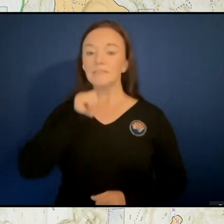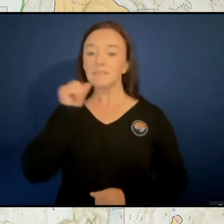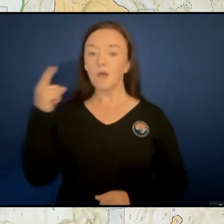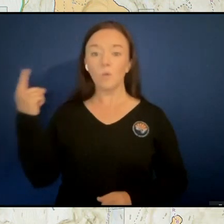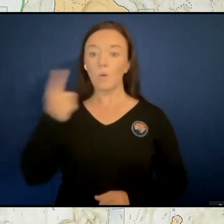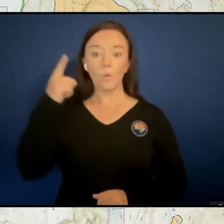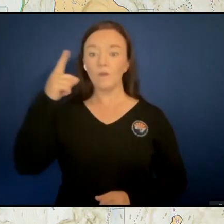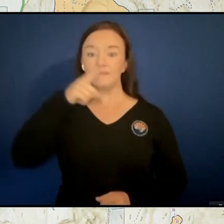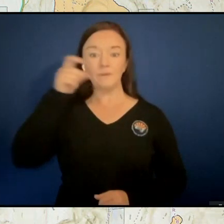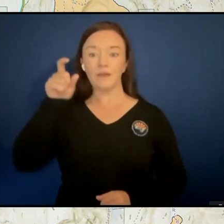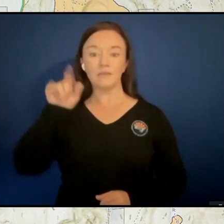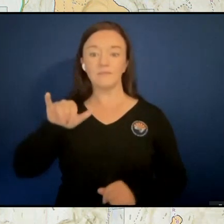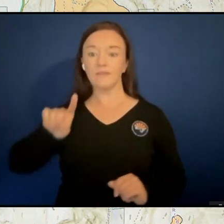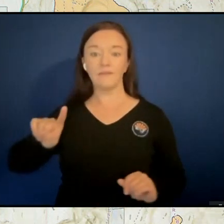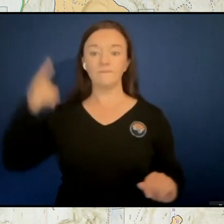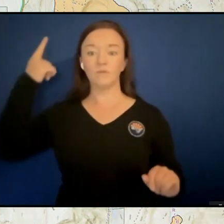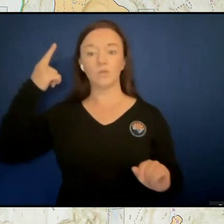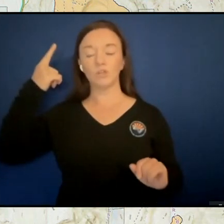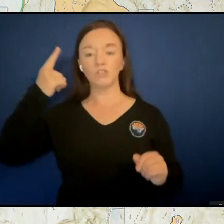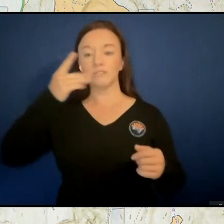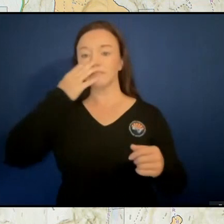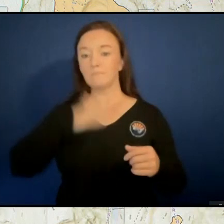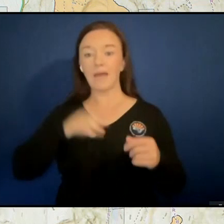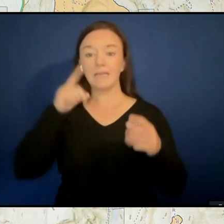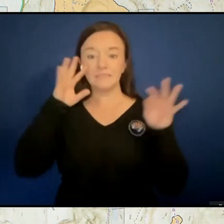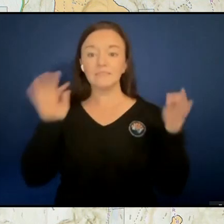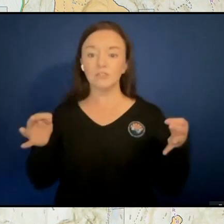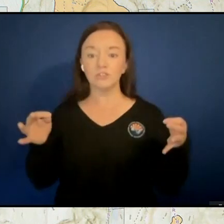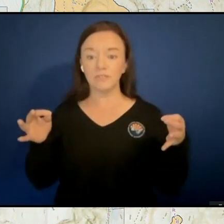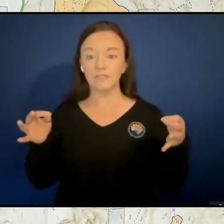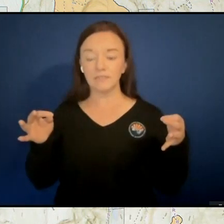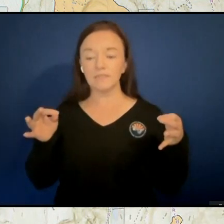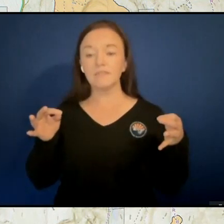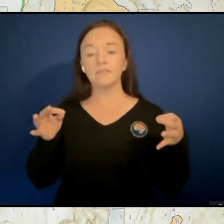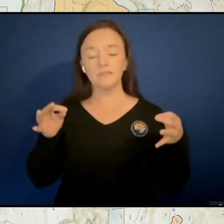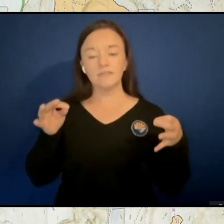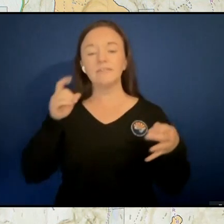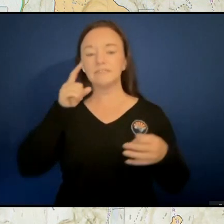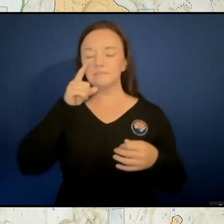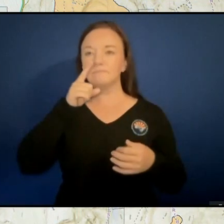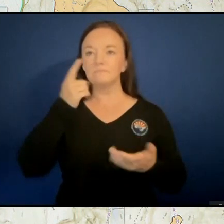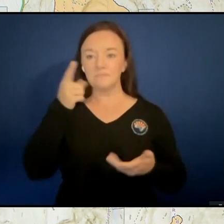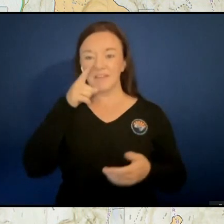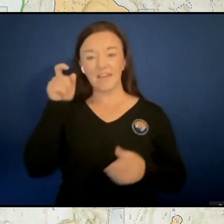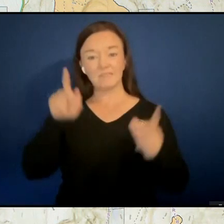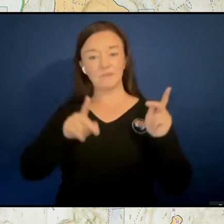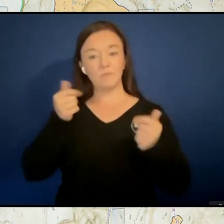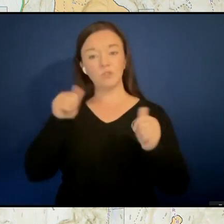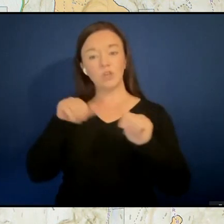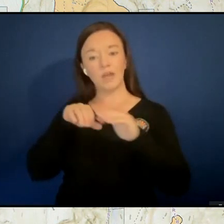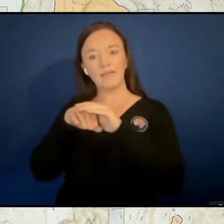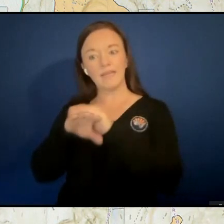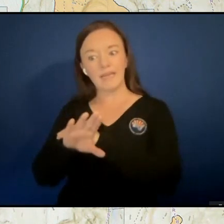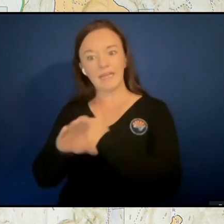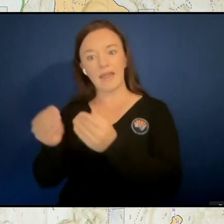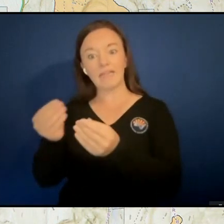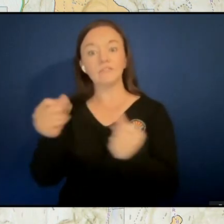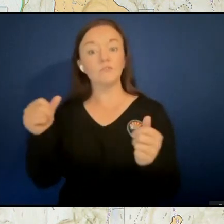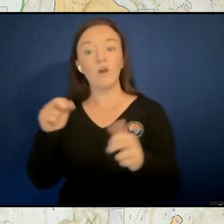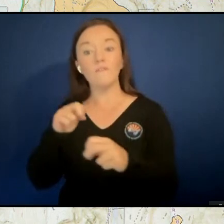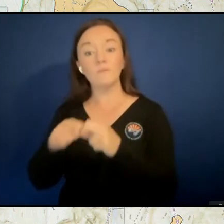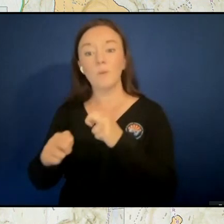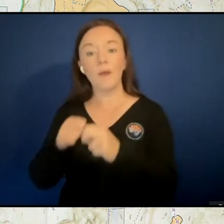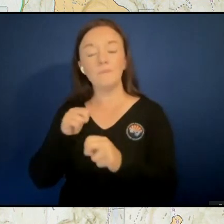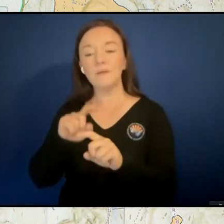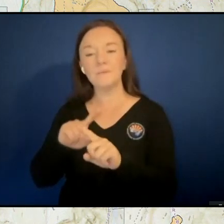initial bad decision is because of people trying to get in there and, and mitigate a problem and, and do it in a way